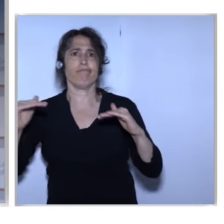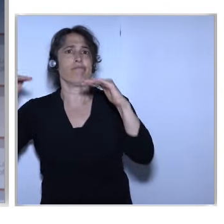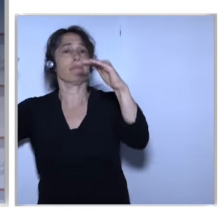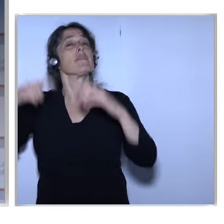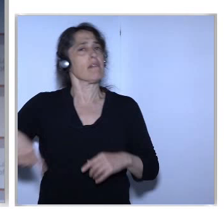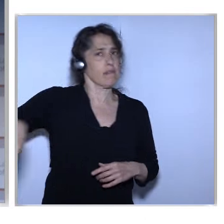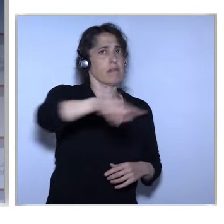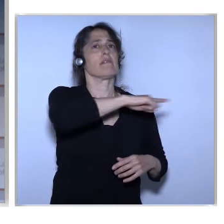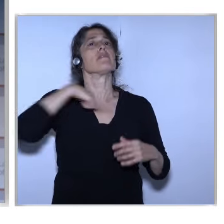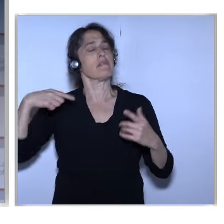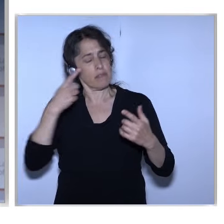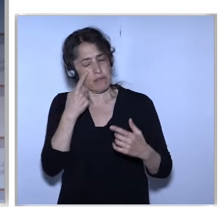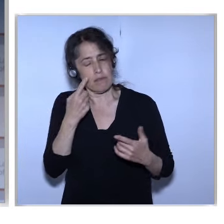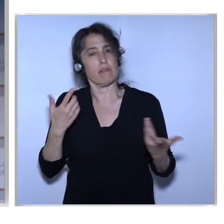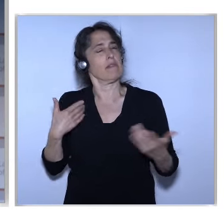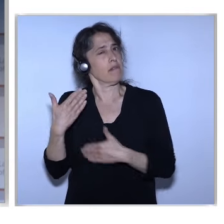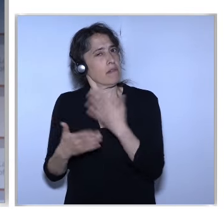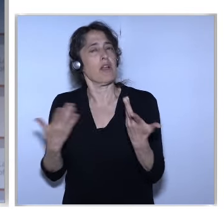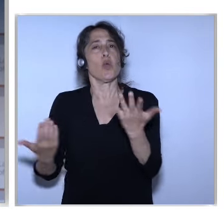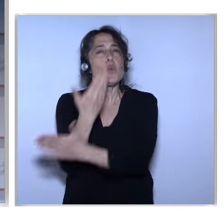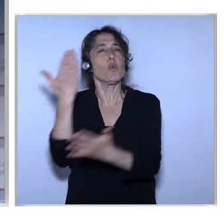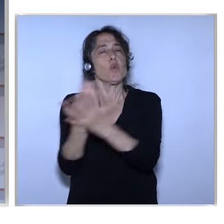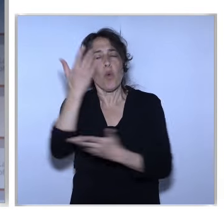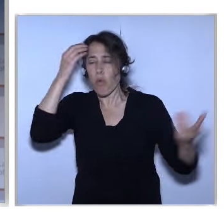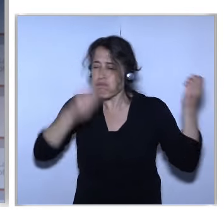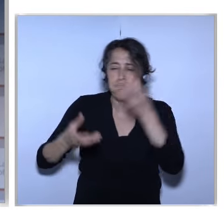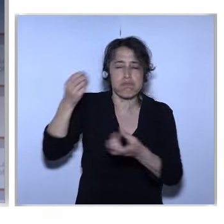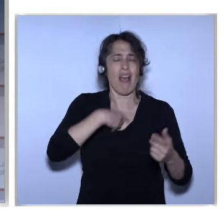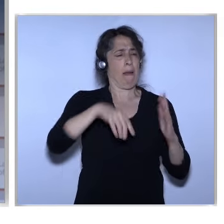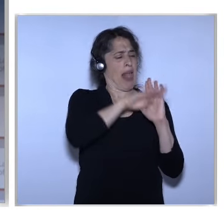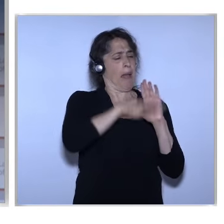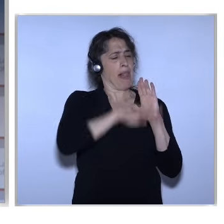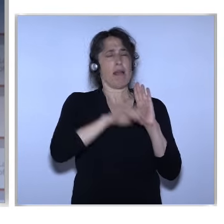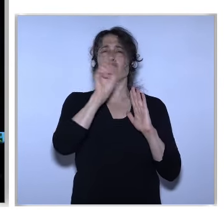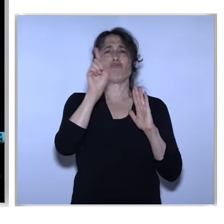And Piloting Instead Of Making Plans And Plans And Plans Again Thank You Very Much